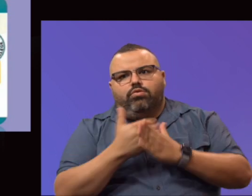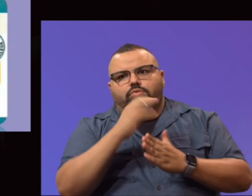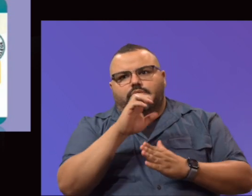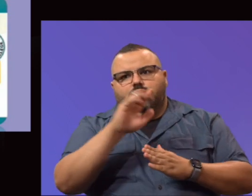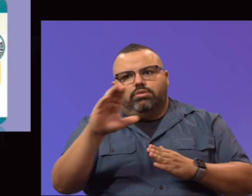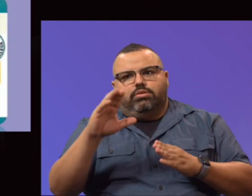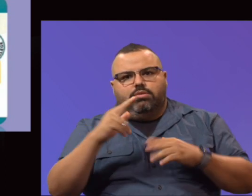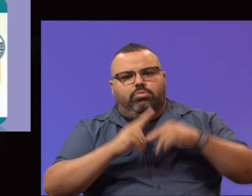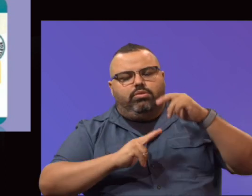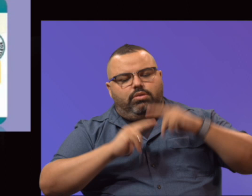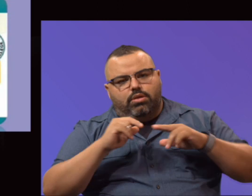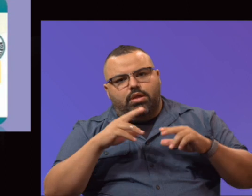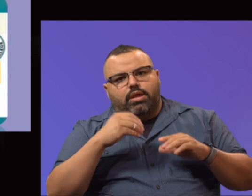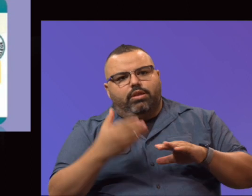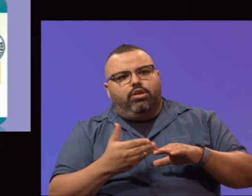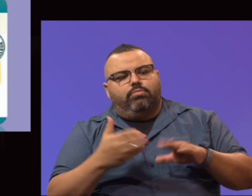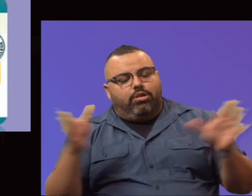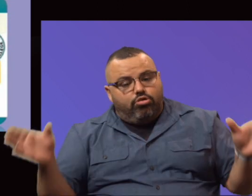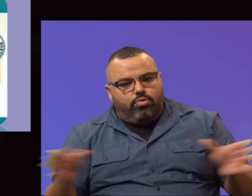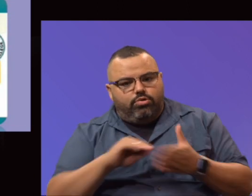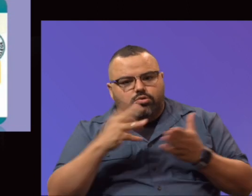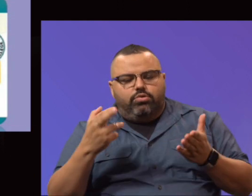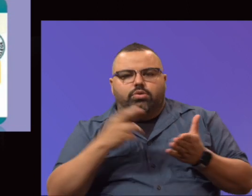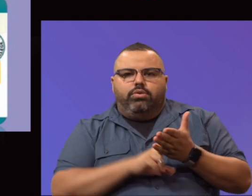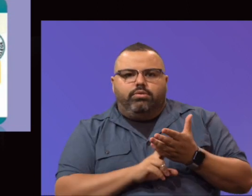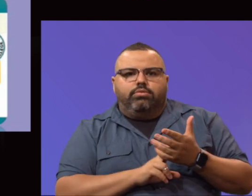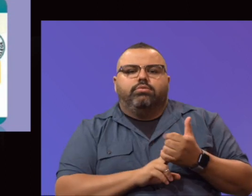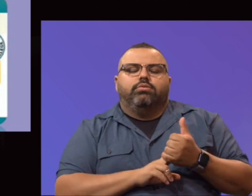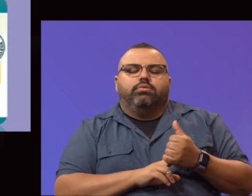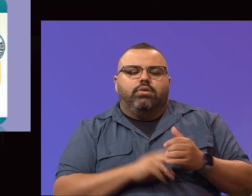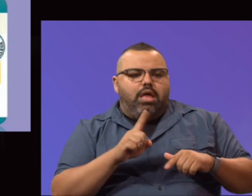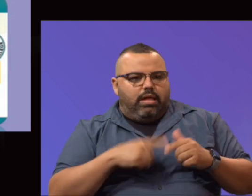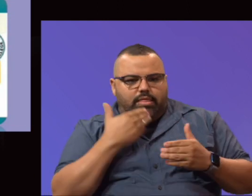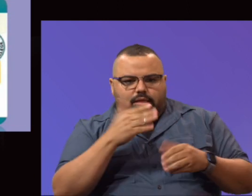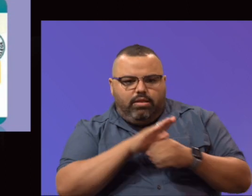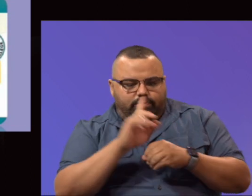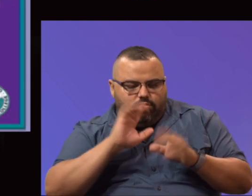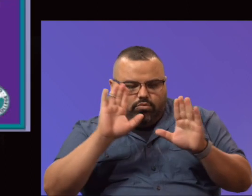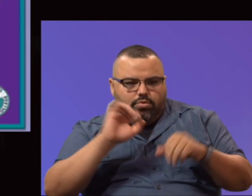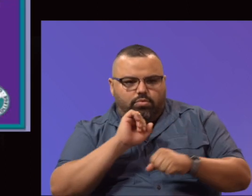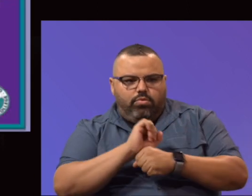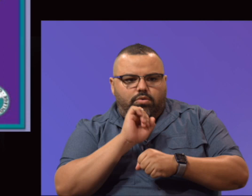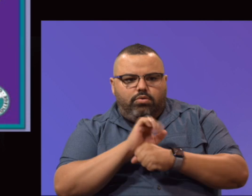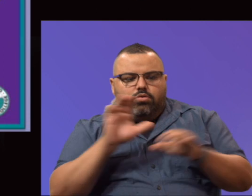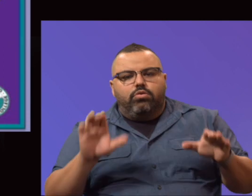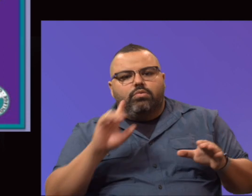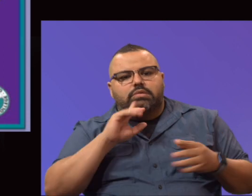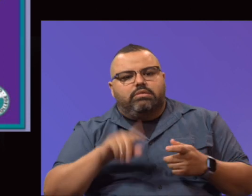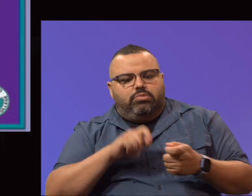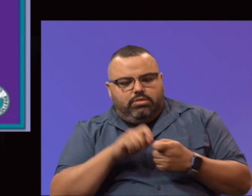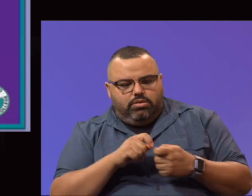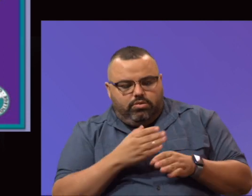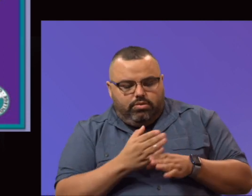encouraging students to register. So, cannot thank you enough for the great work that has been done with these particular areas. Continuing